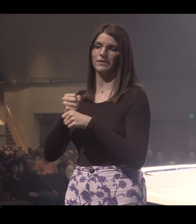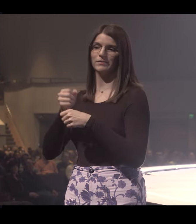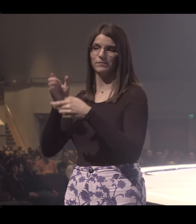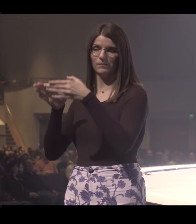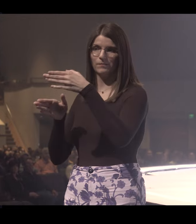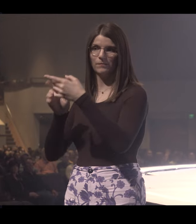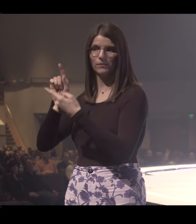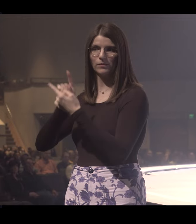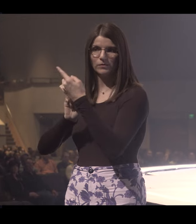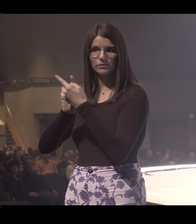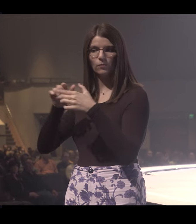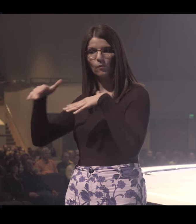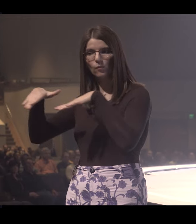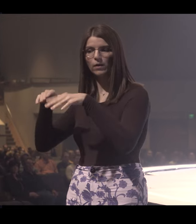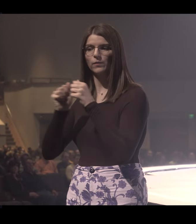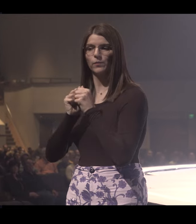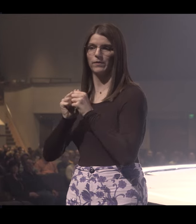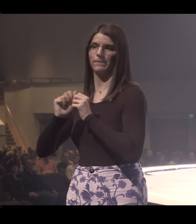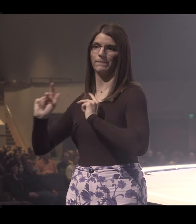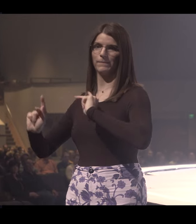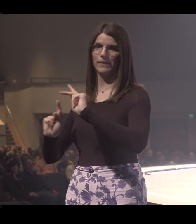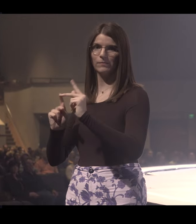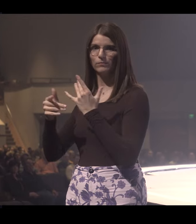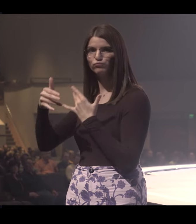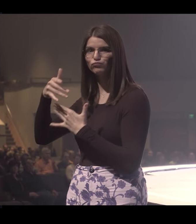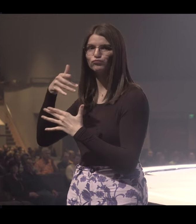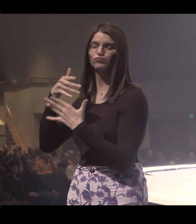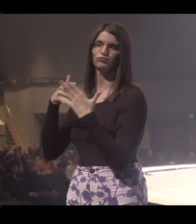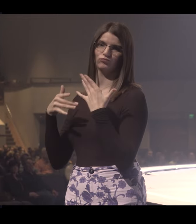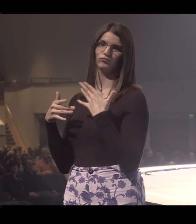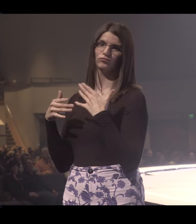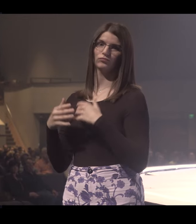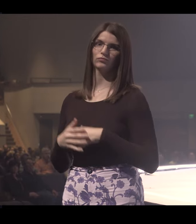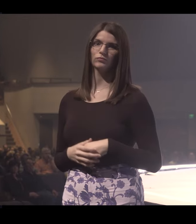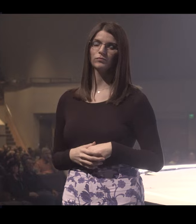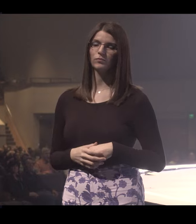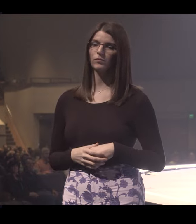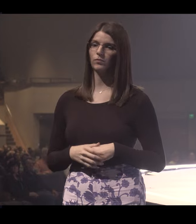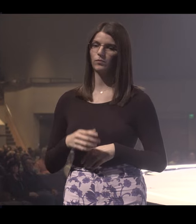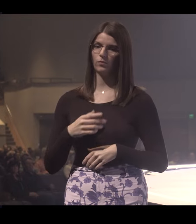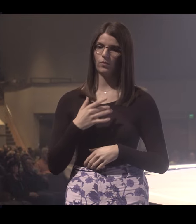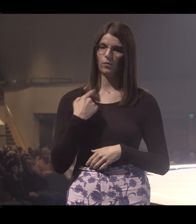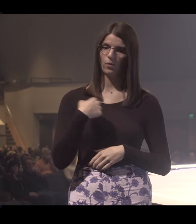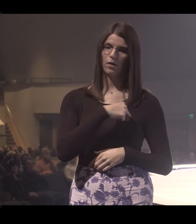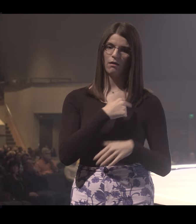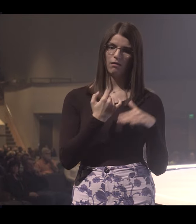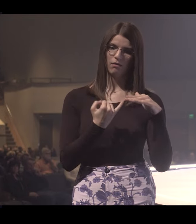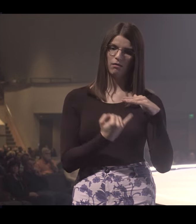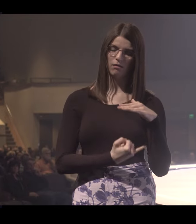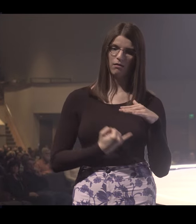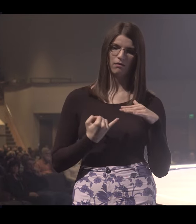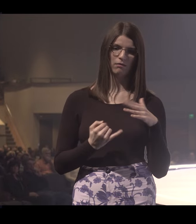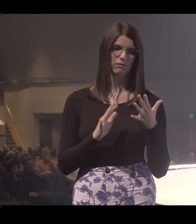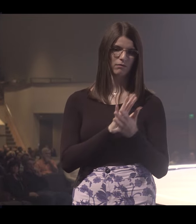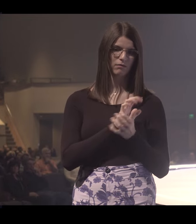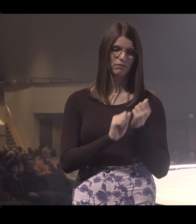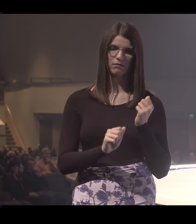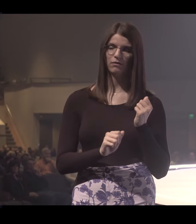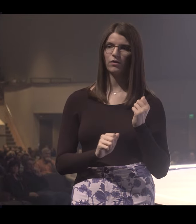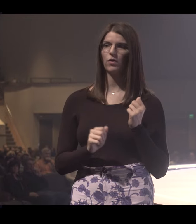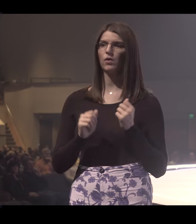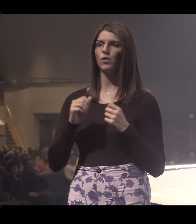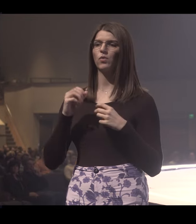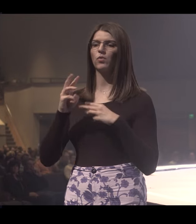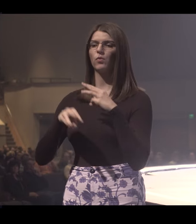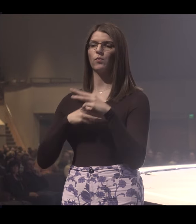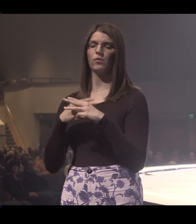it. And walking with someone, we're so isolated and it's so destructive. In fact, the World